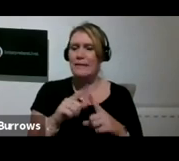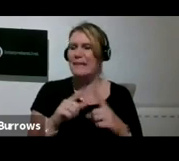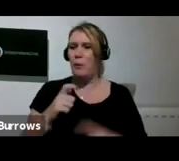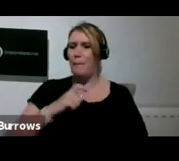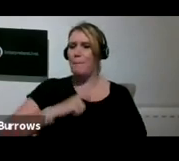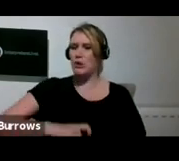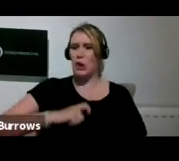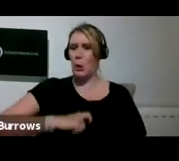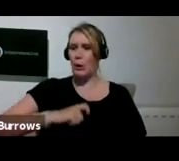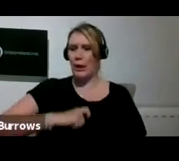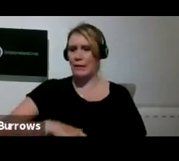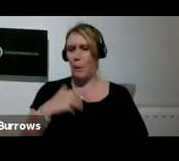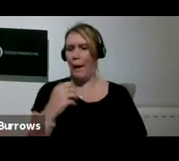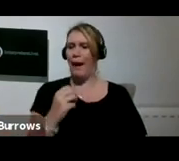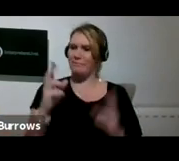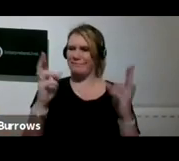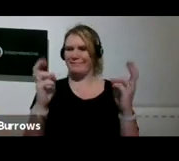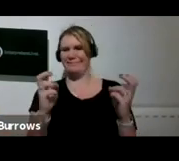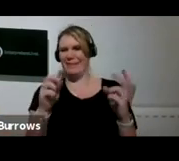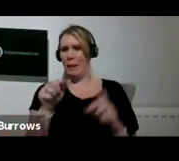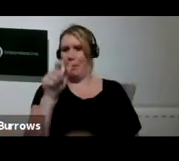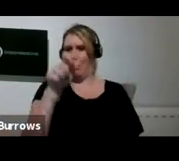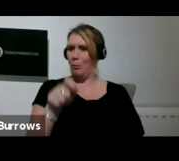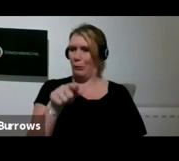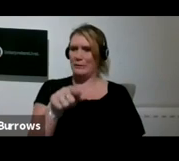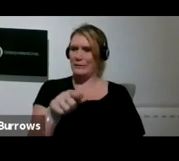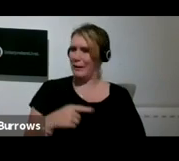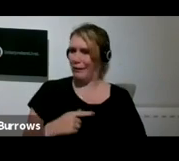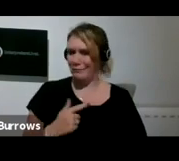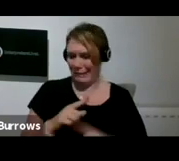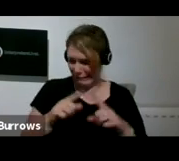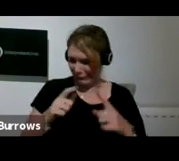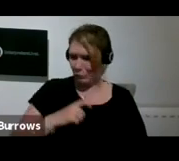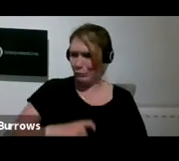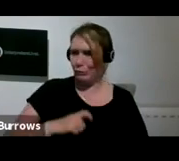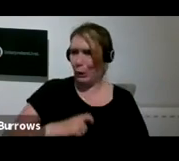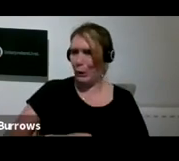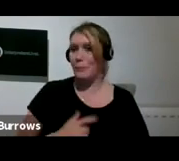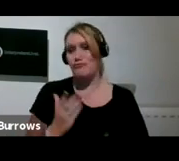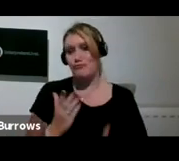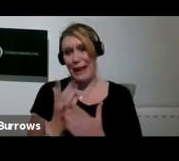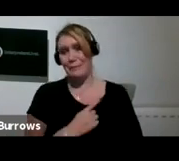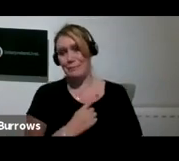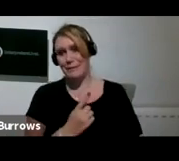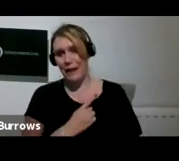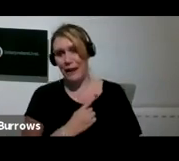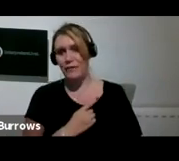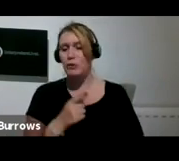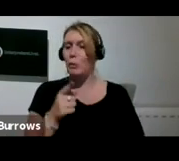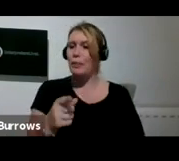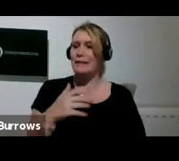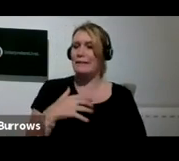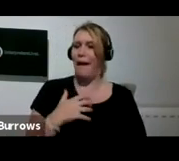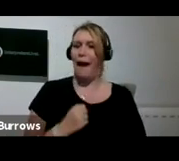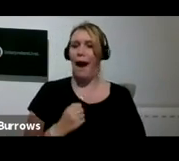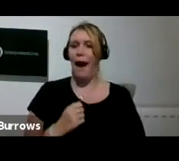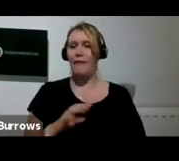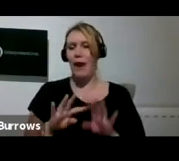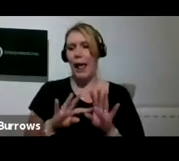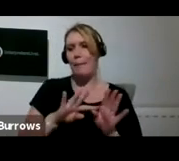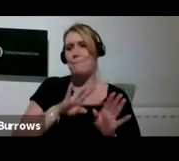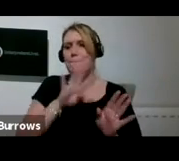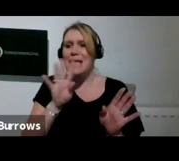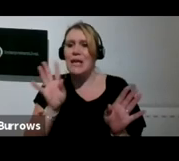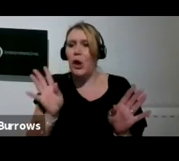has them off and he's up to all sorts of weird and wonderful things. But in this particular one, he was wearing a peacock waistcoat and looking a bit of a dandy,